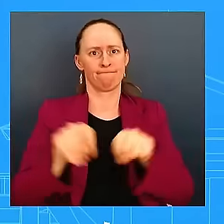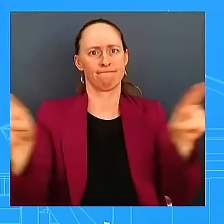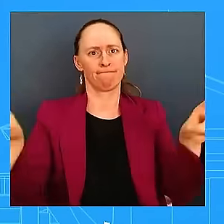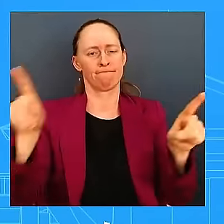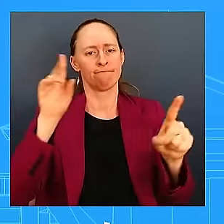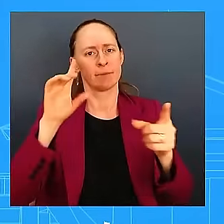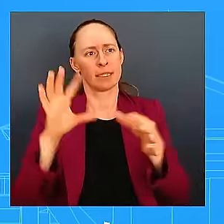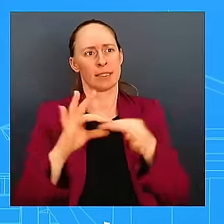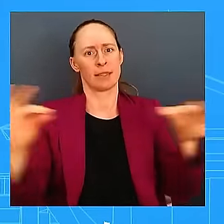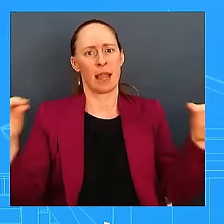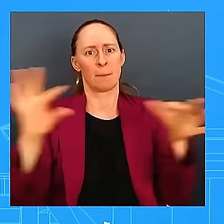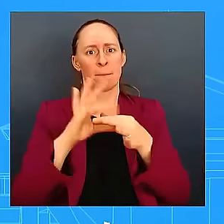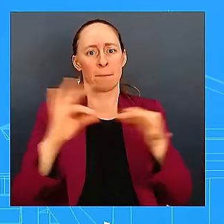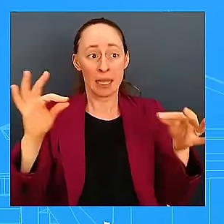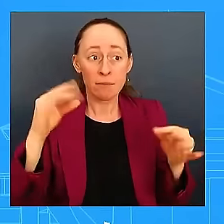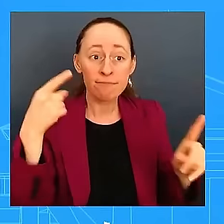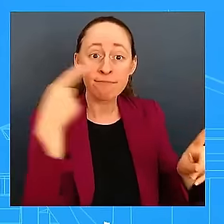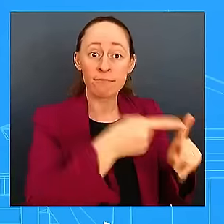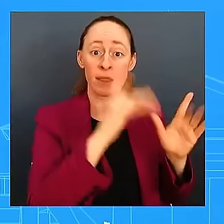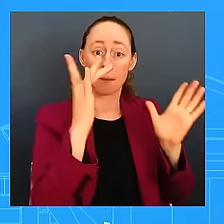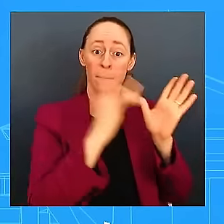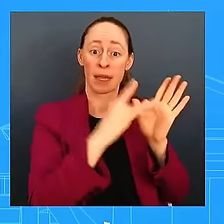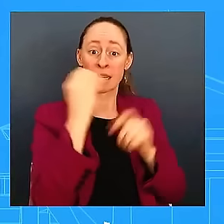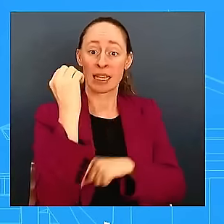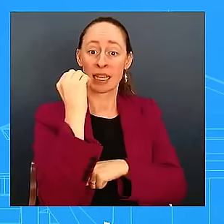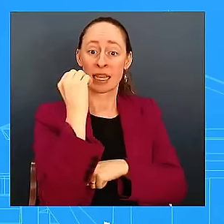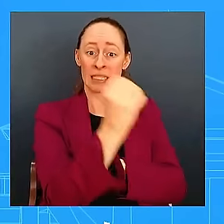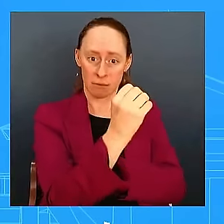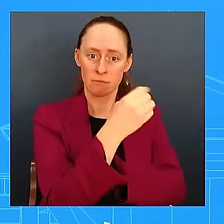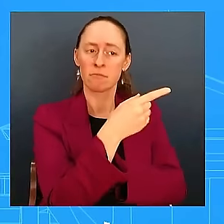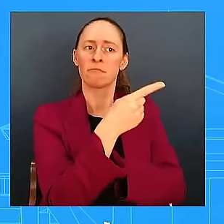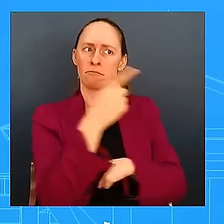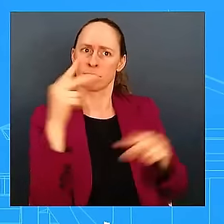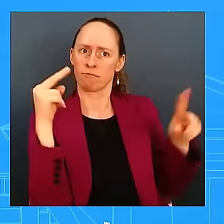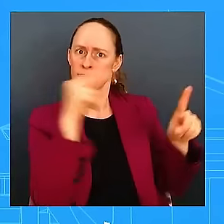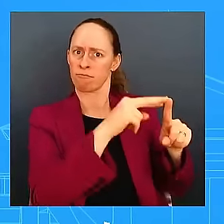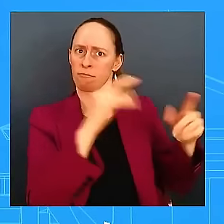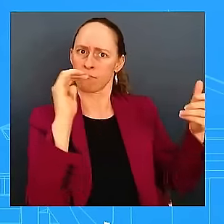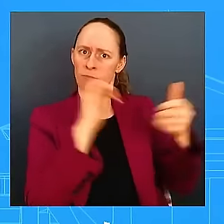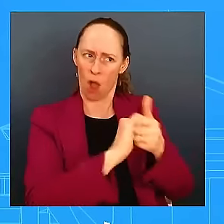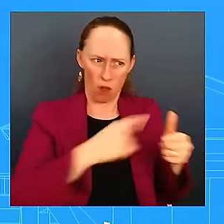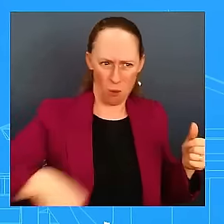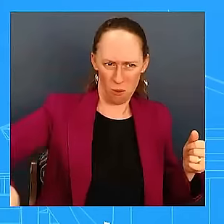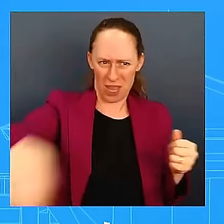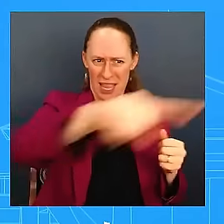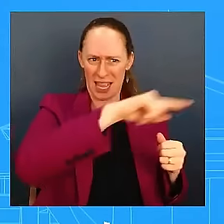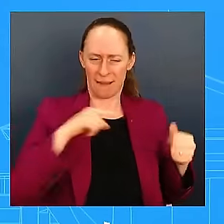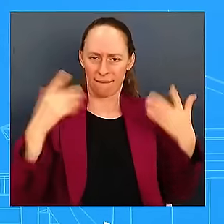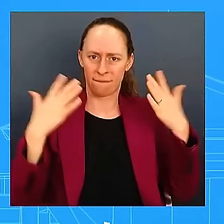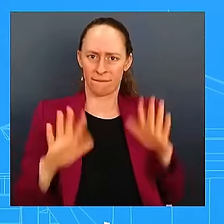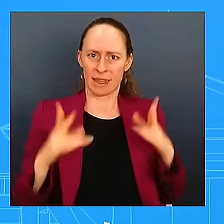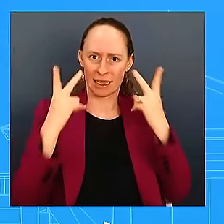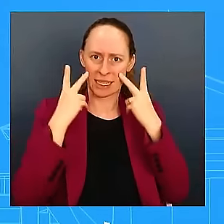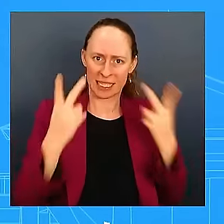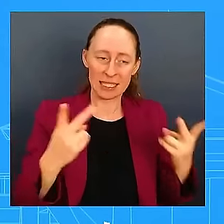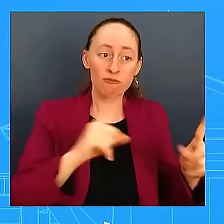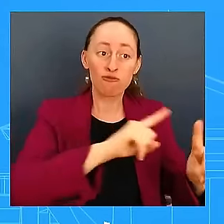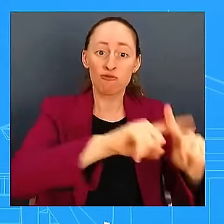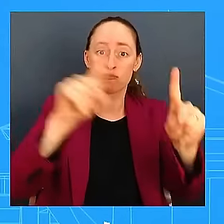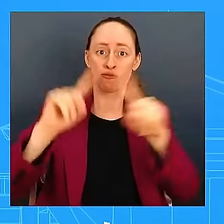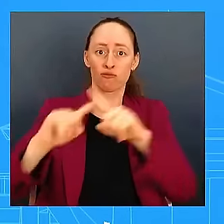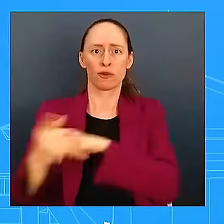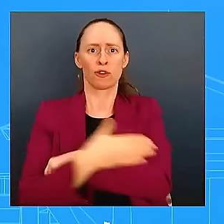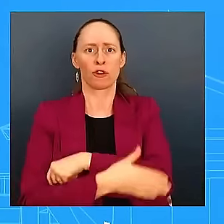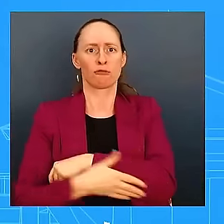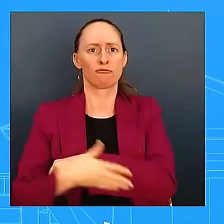that. You see countries coming together and seeing what's happening. The tensions